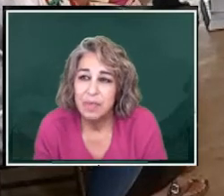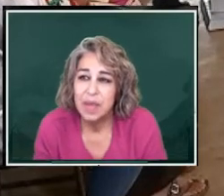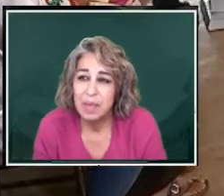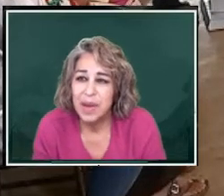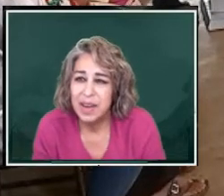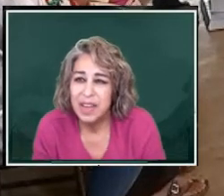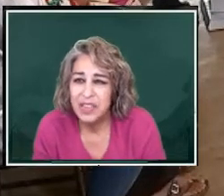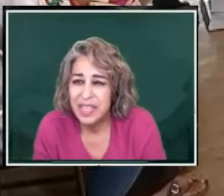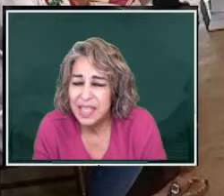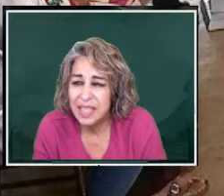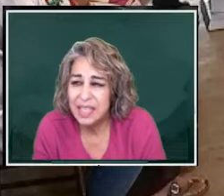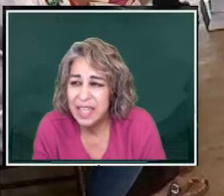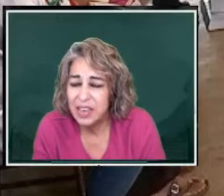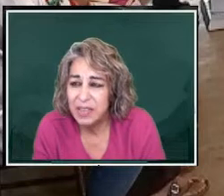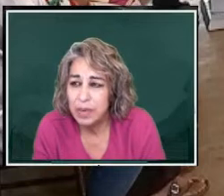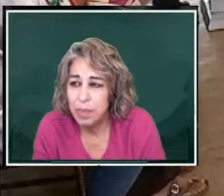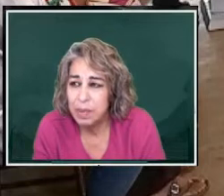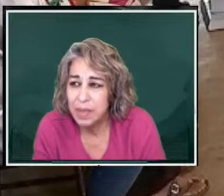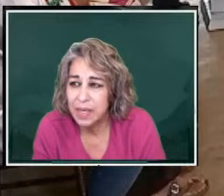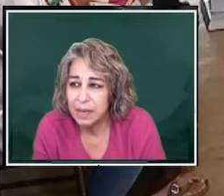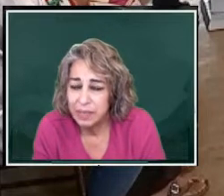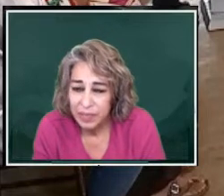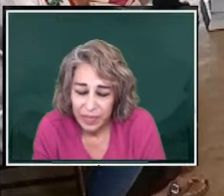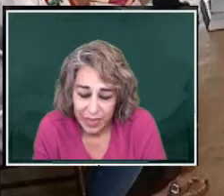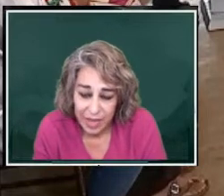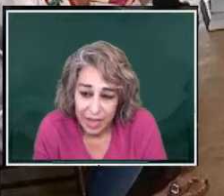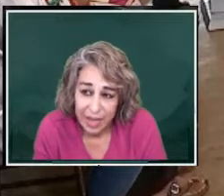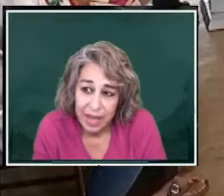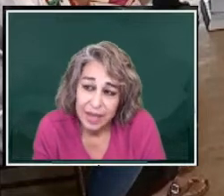Something about addressing this sector of the public.